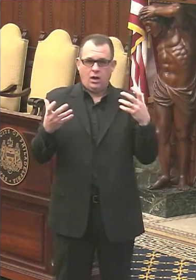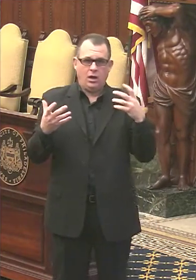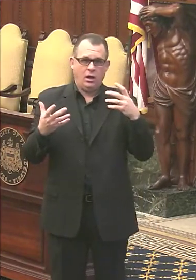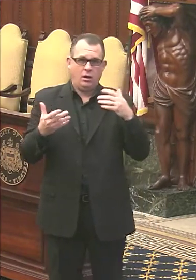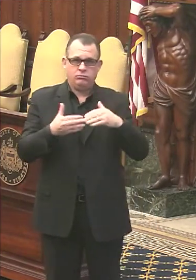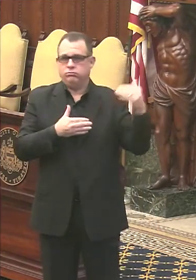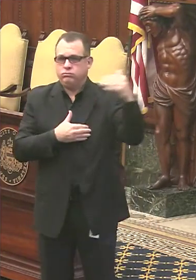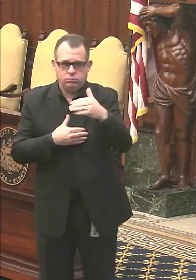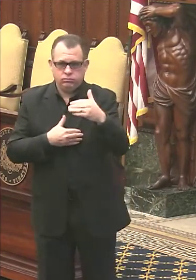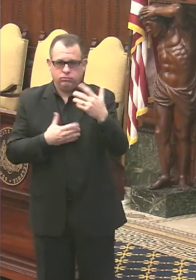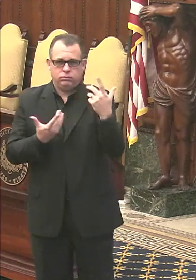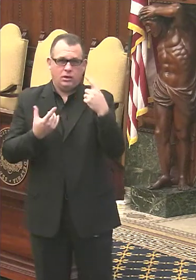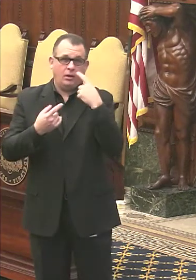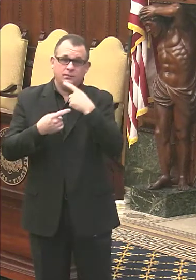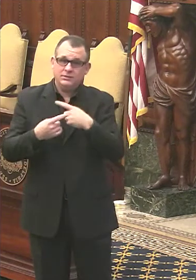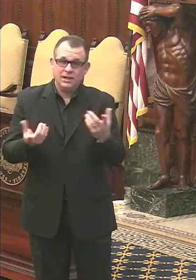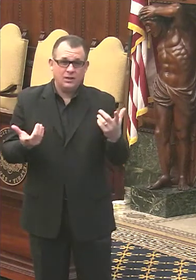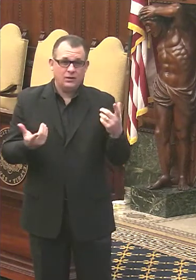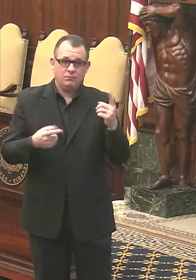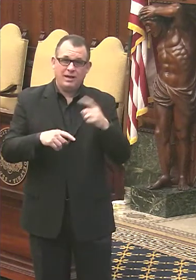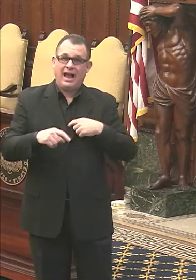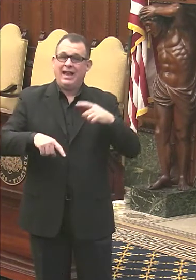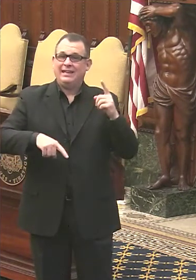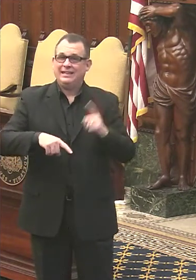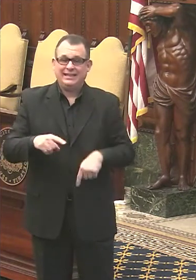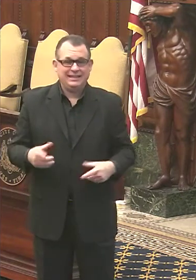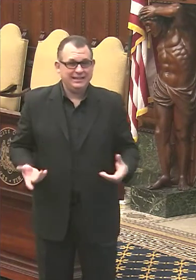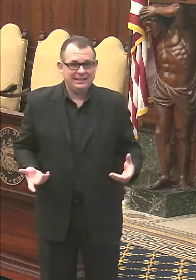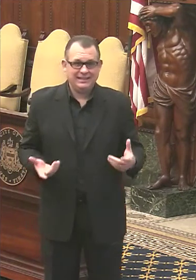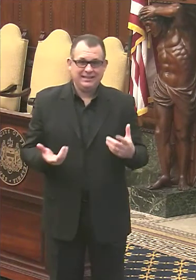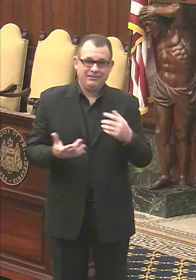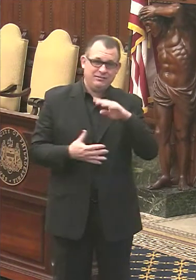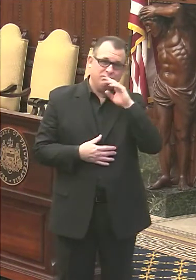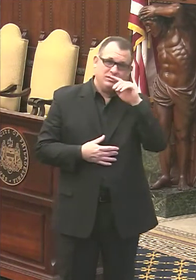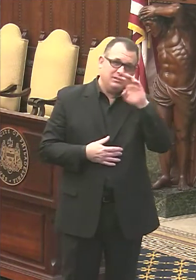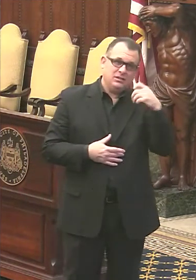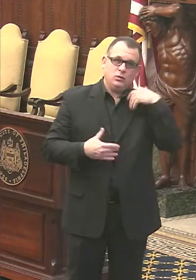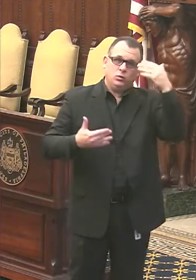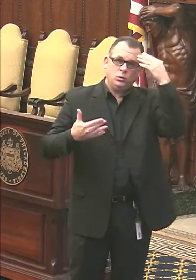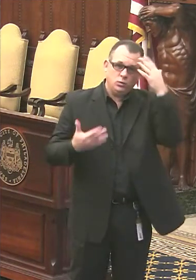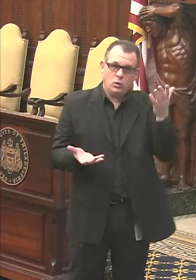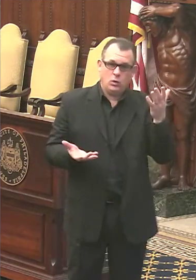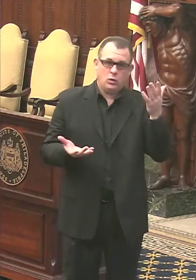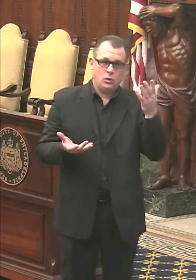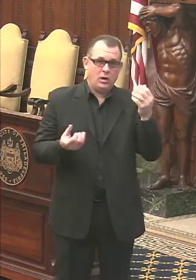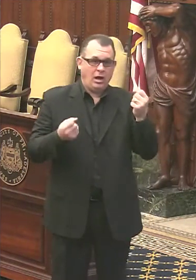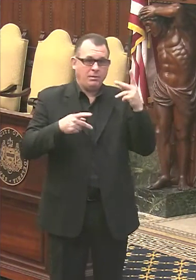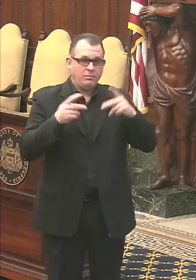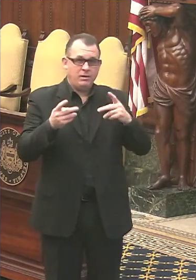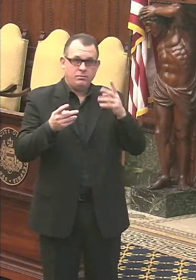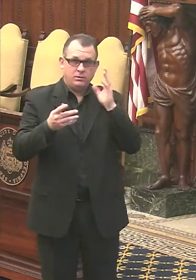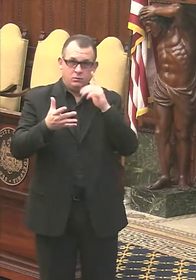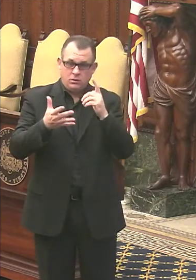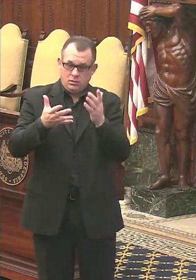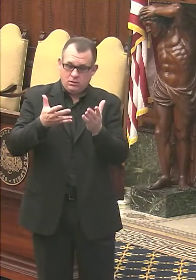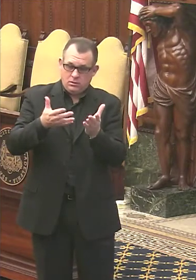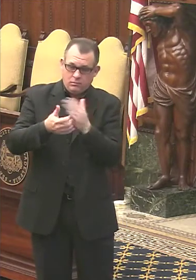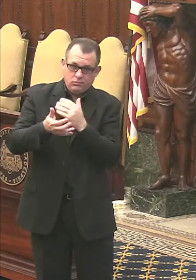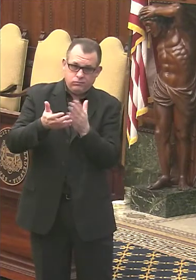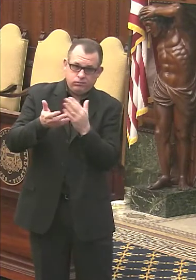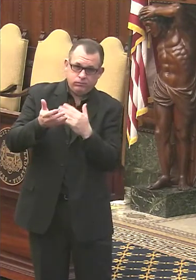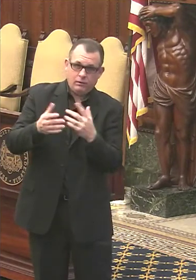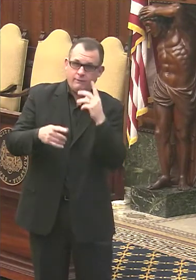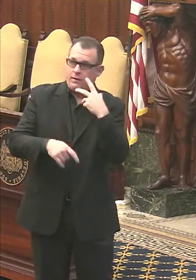love to give them a date. Unfortunately, I can't because we don't know how many of the people above them are going to want to be vaccinated.